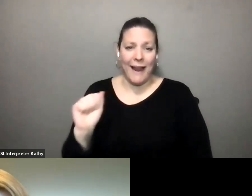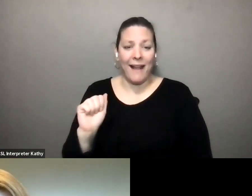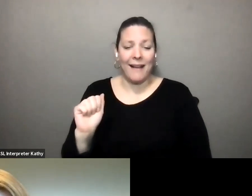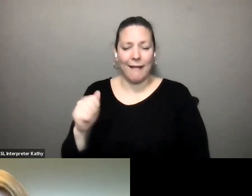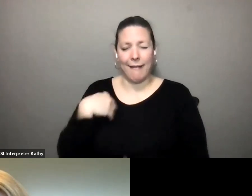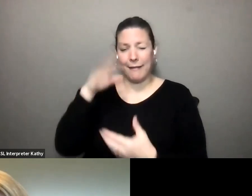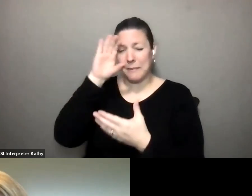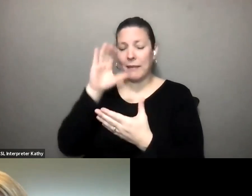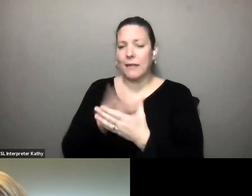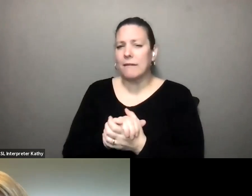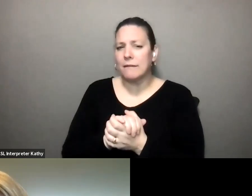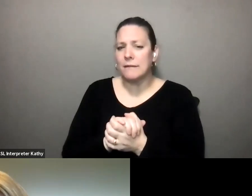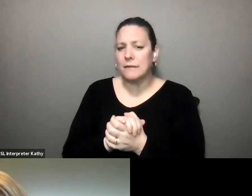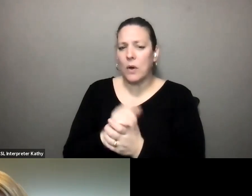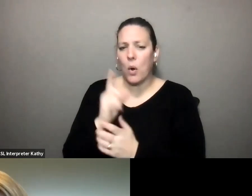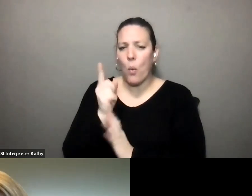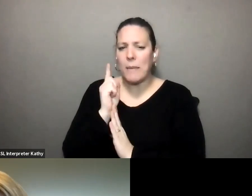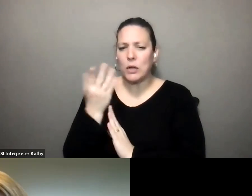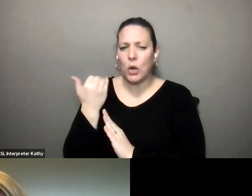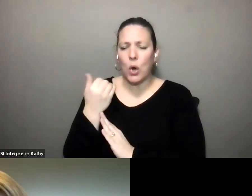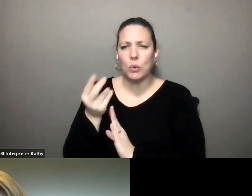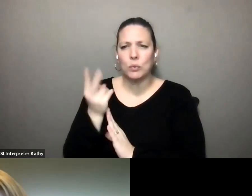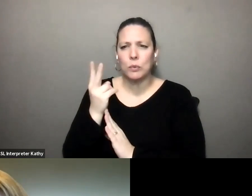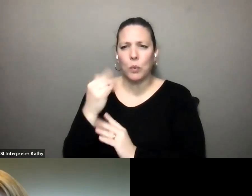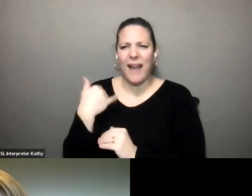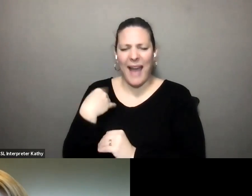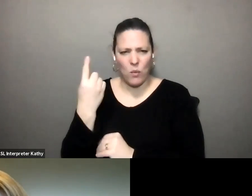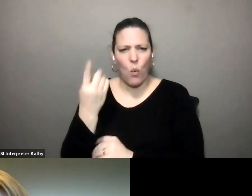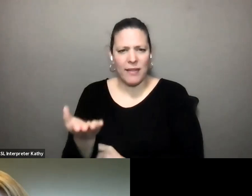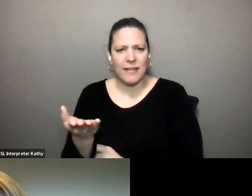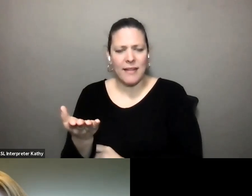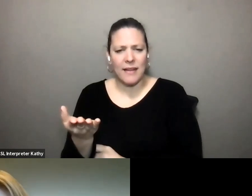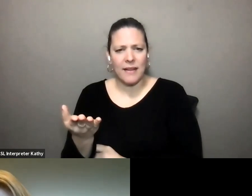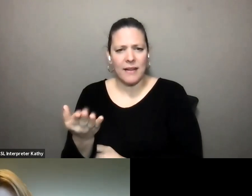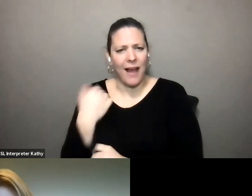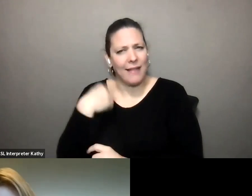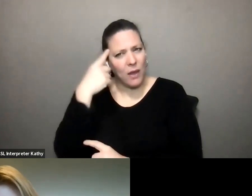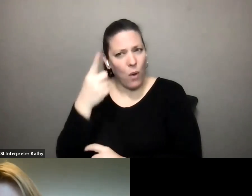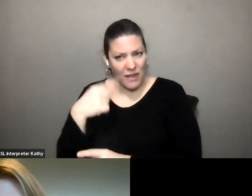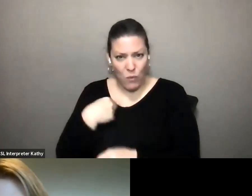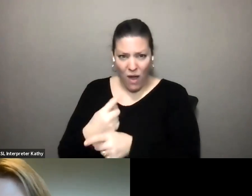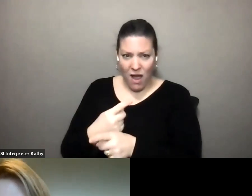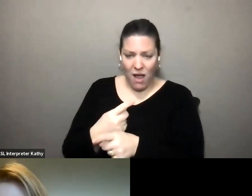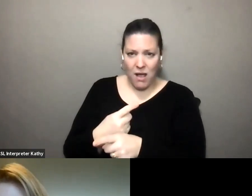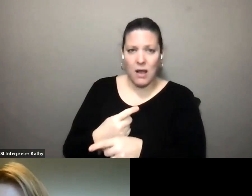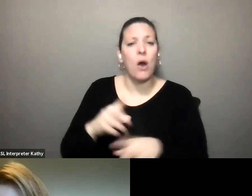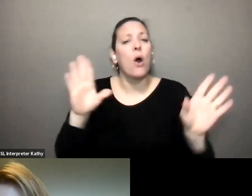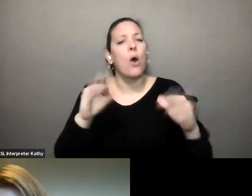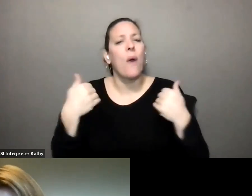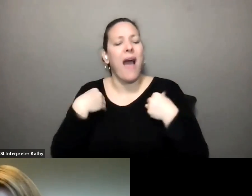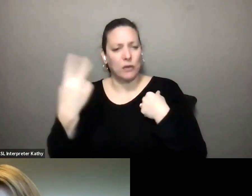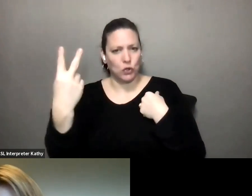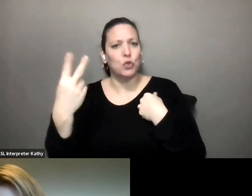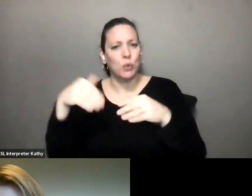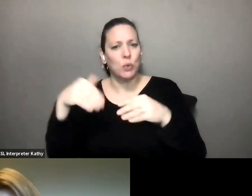believe a minute ago we had one um q a is that right angie we have two